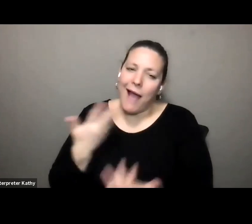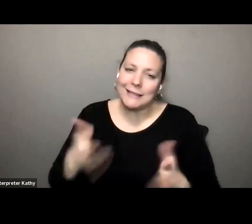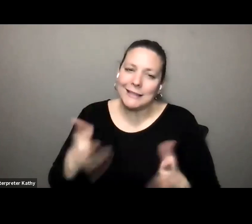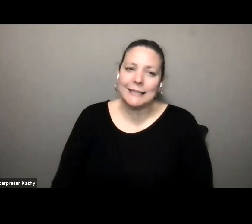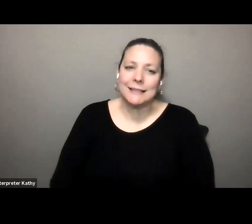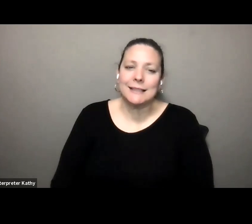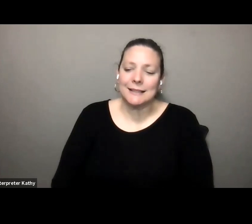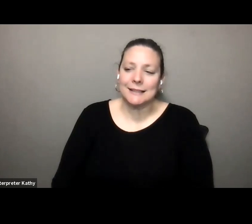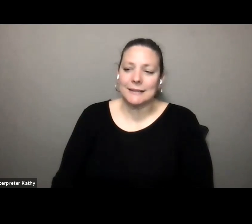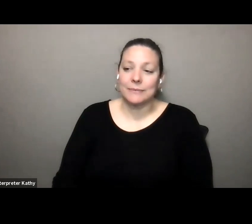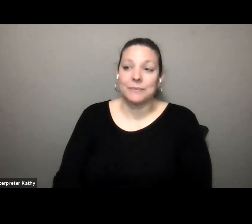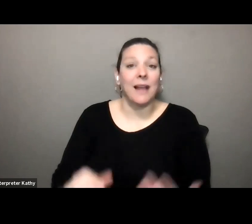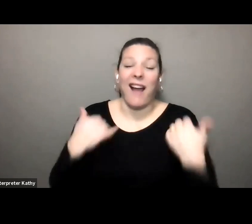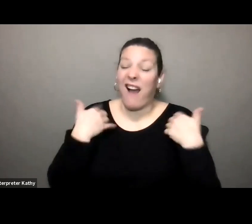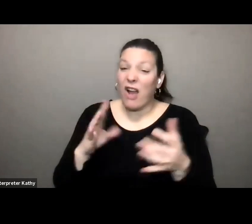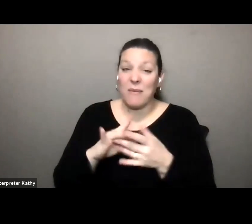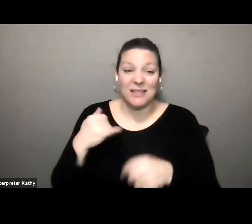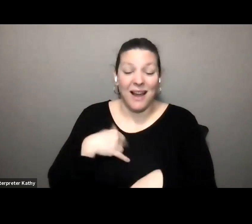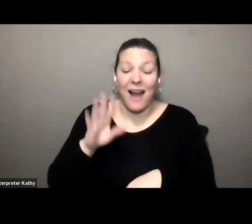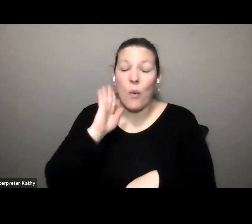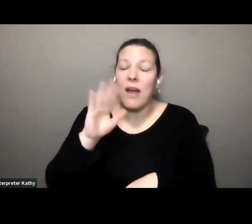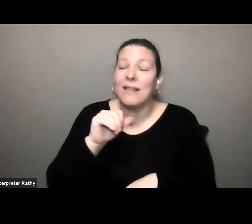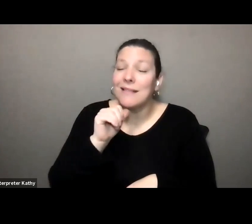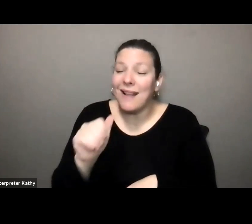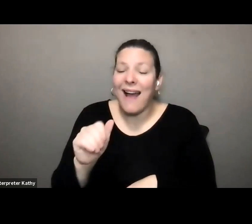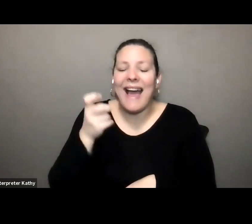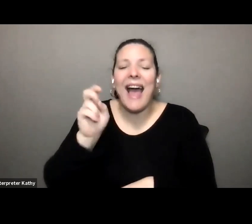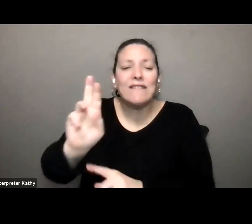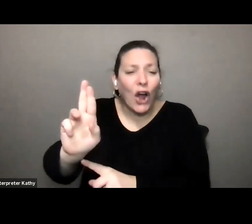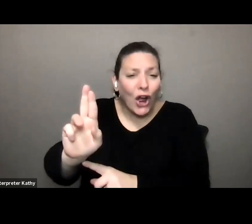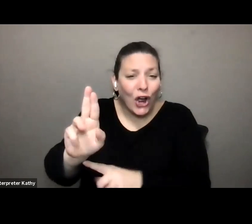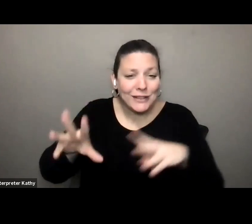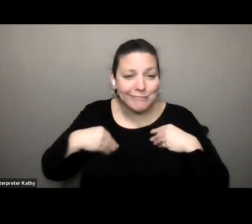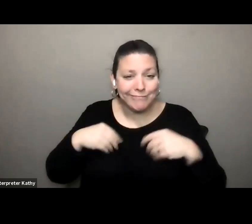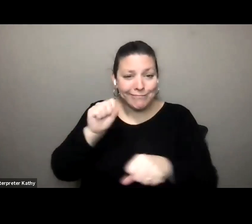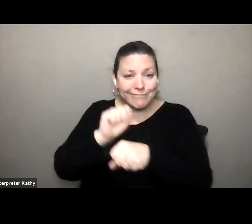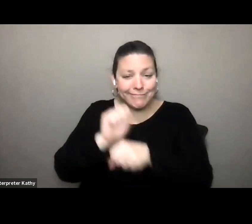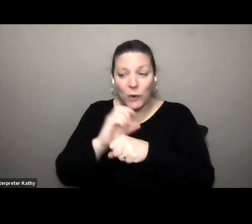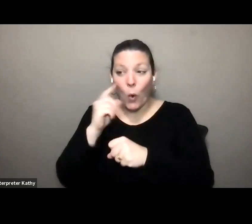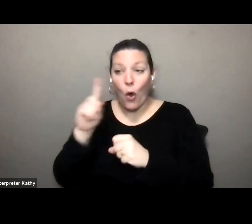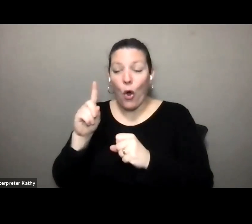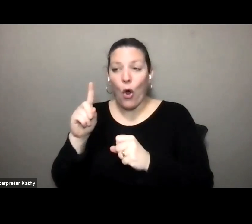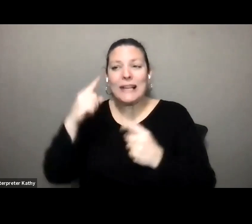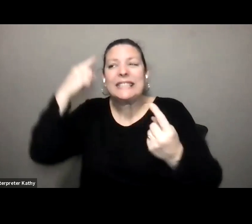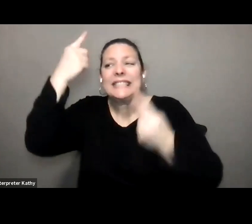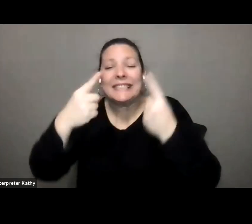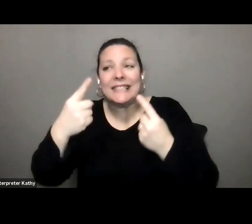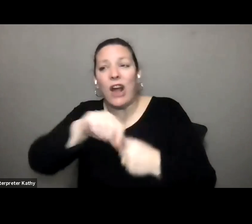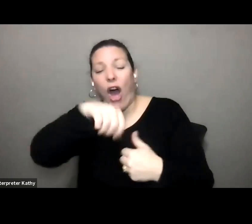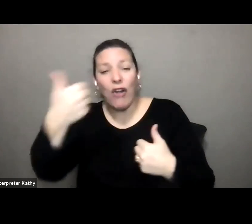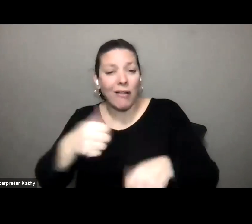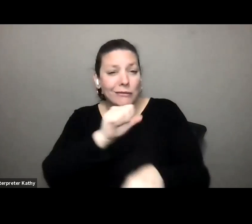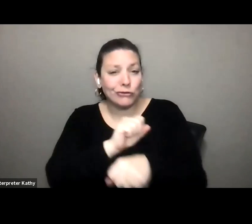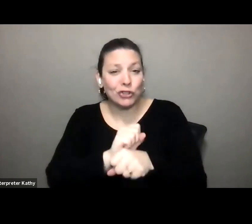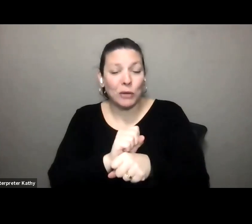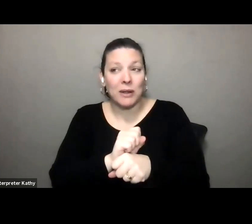will not ever take a job or you know look around at places of employment that i